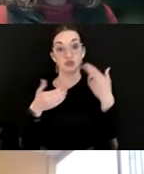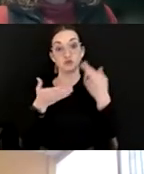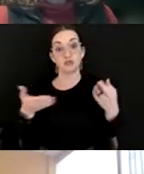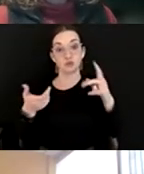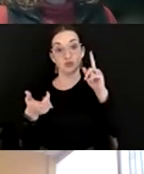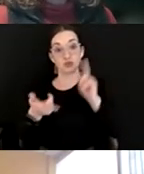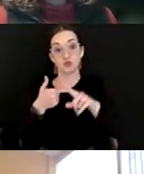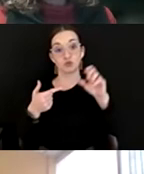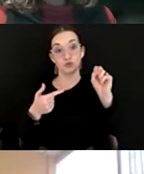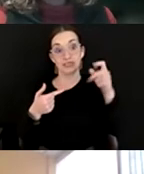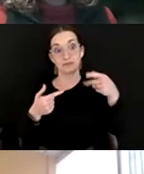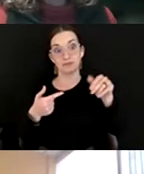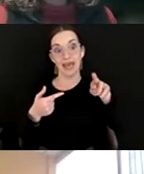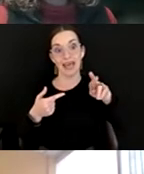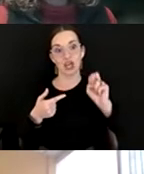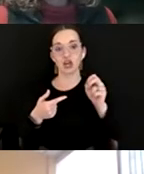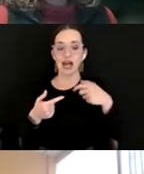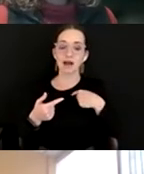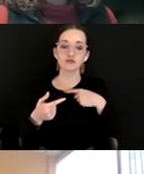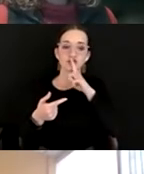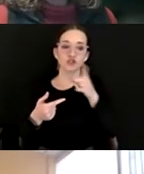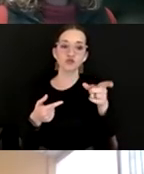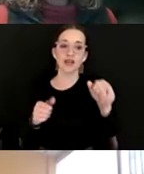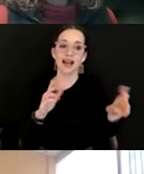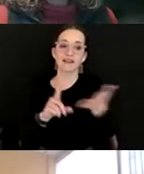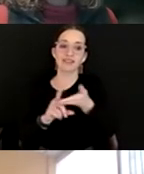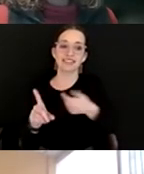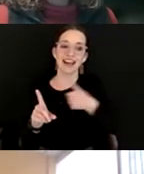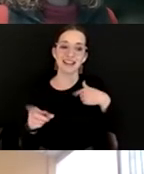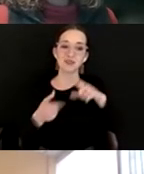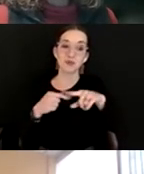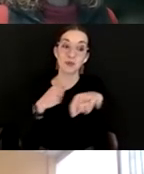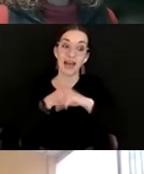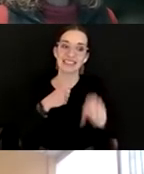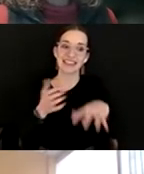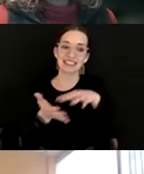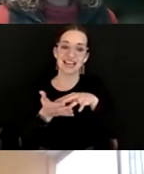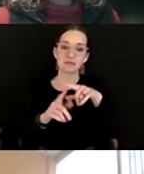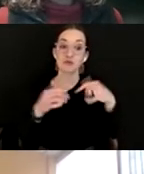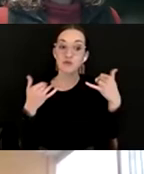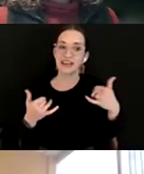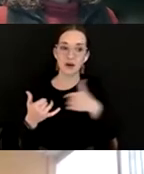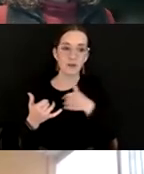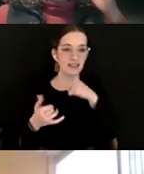study. But at this time, we're not planning to craft and distribute a new survey.